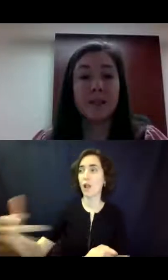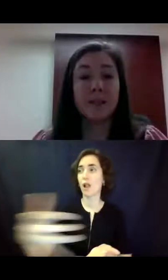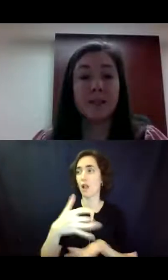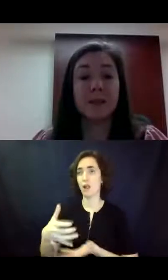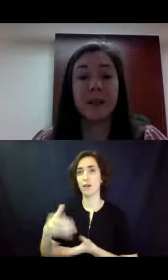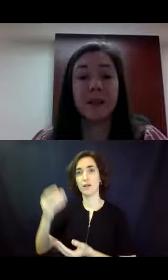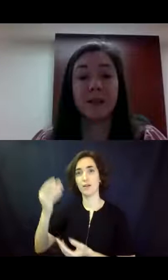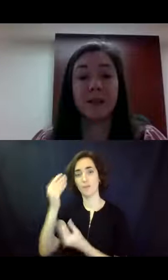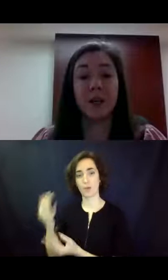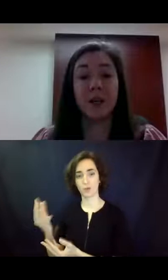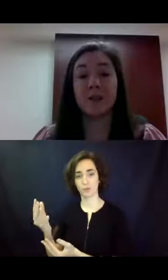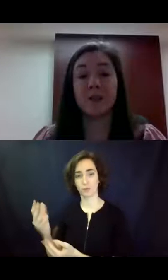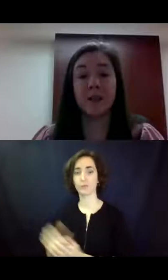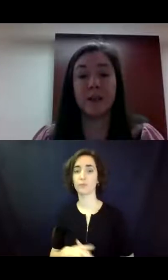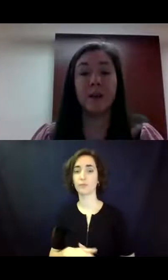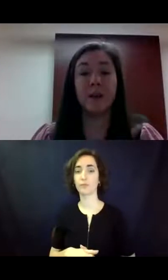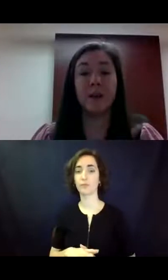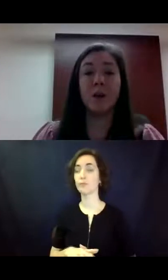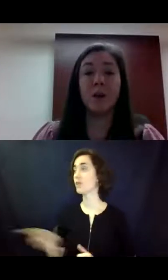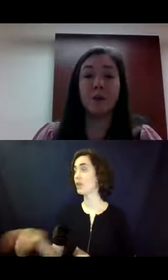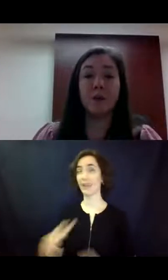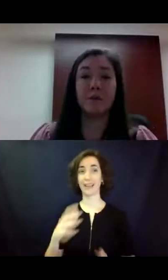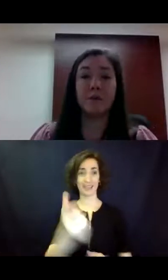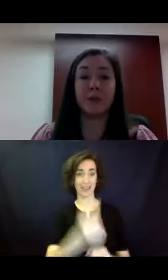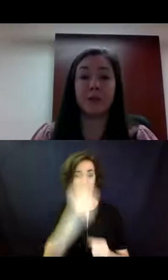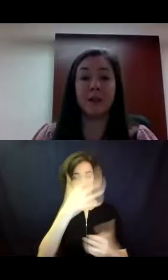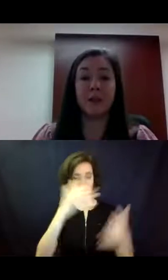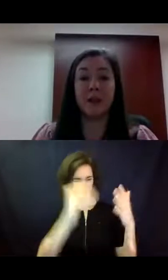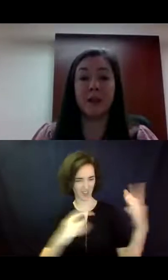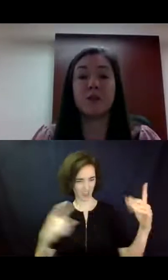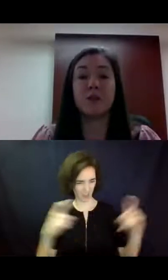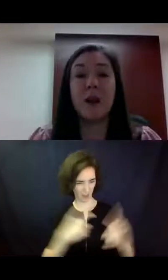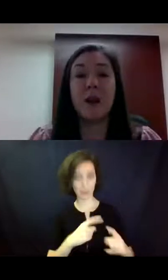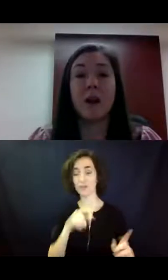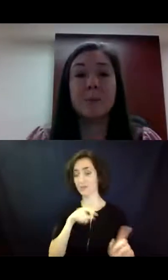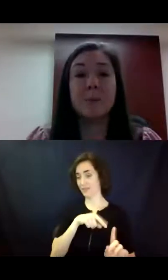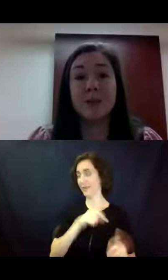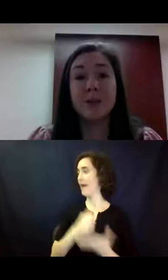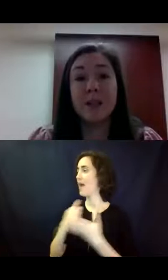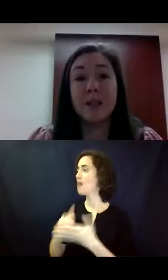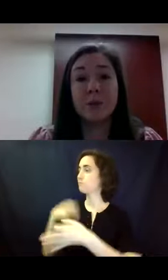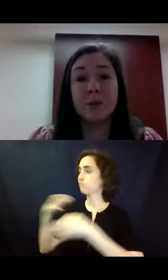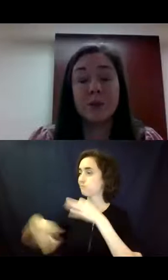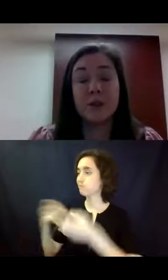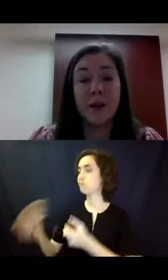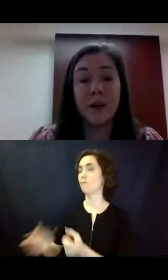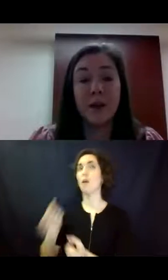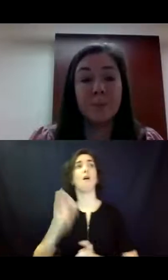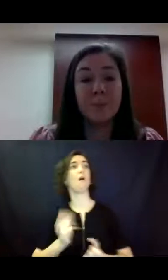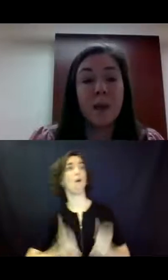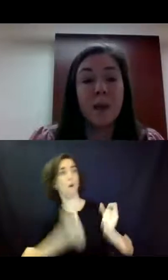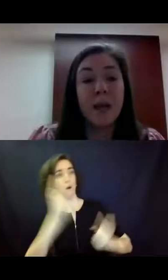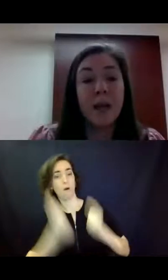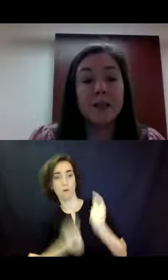assist the adult in understanding, um, the information that's being described and provided to, uh, to them,